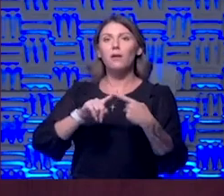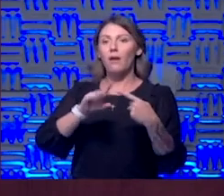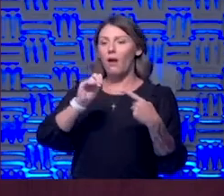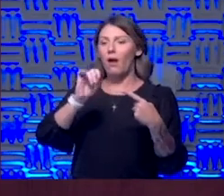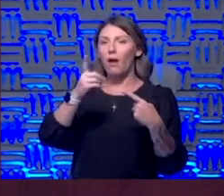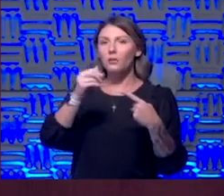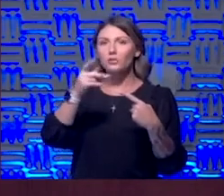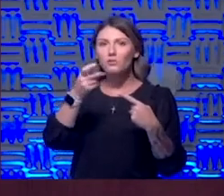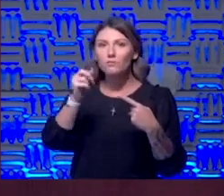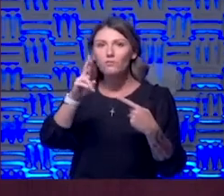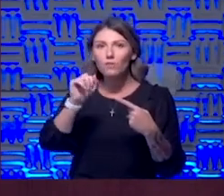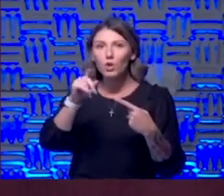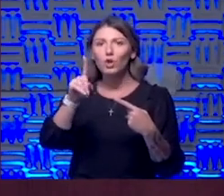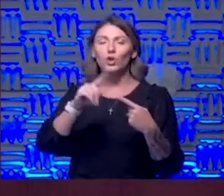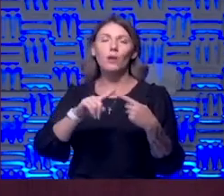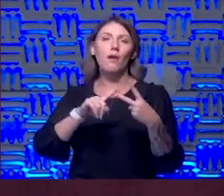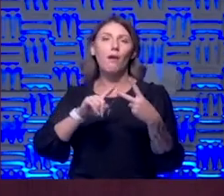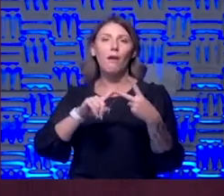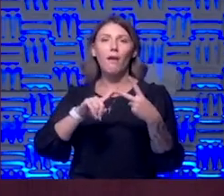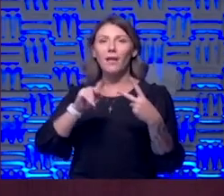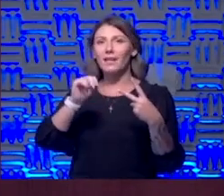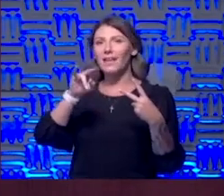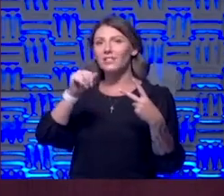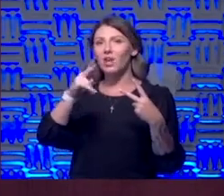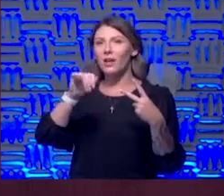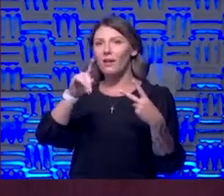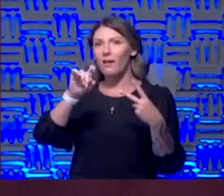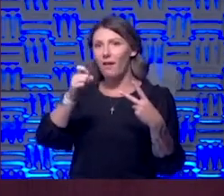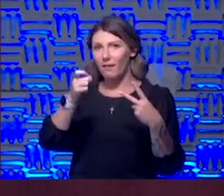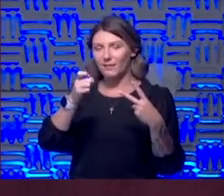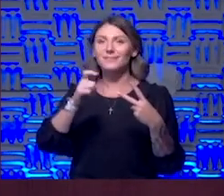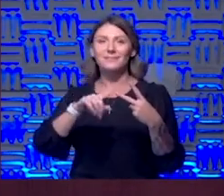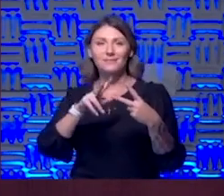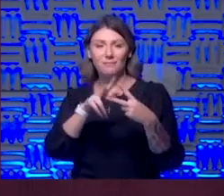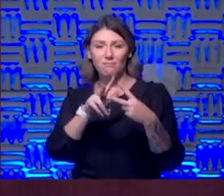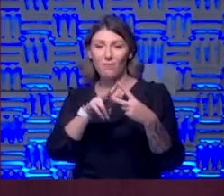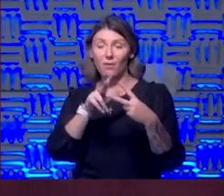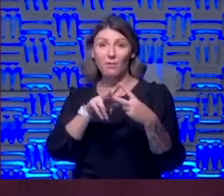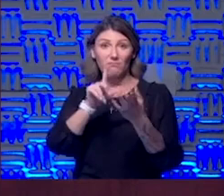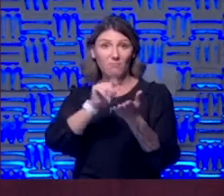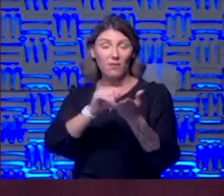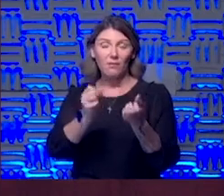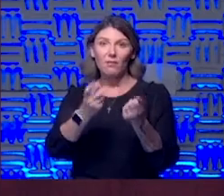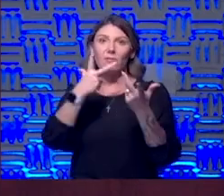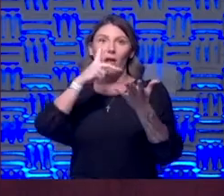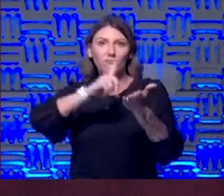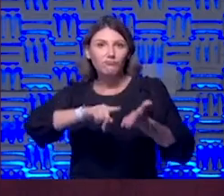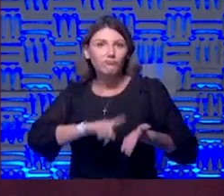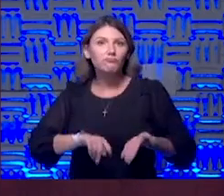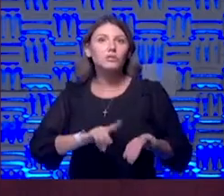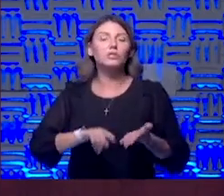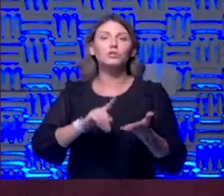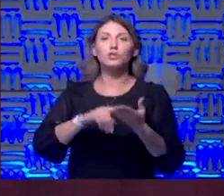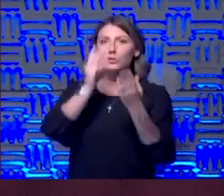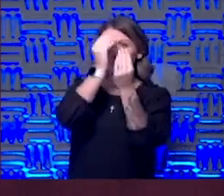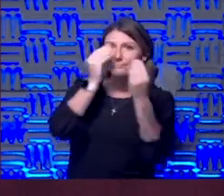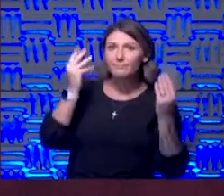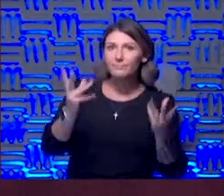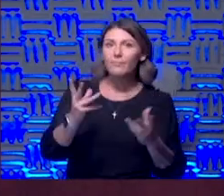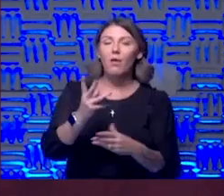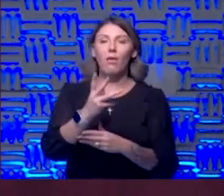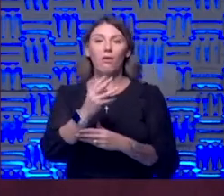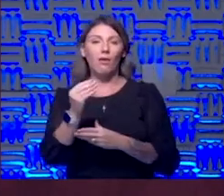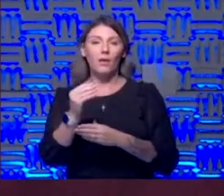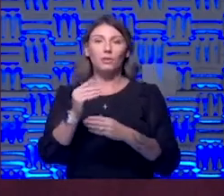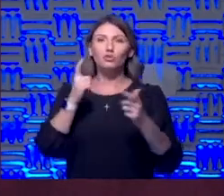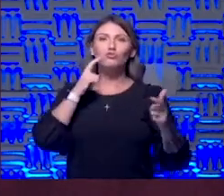is the NIH vaccine they have published incredibly encouraging data some in large numbers of people